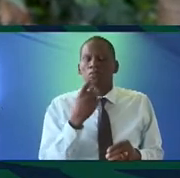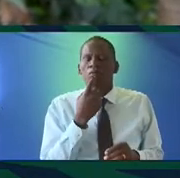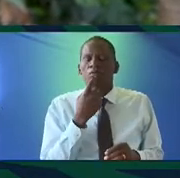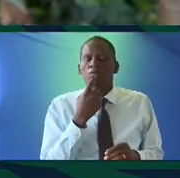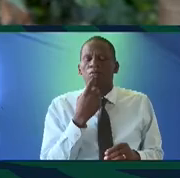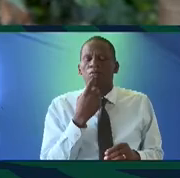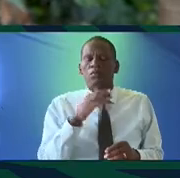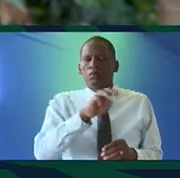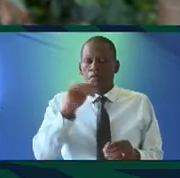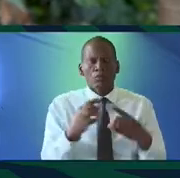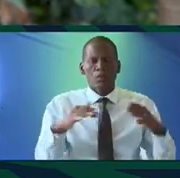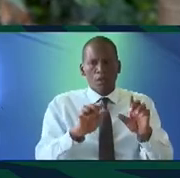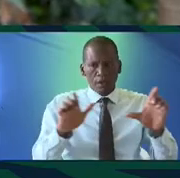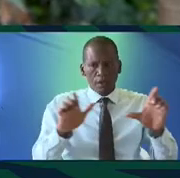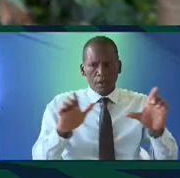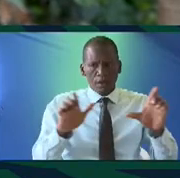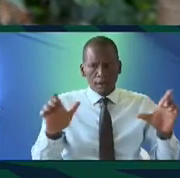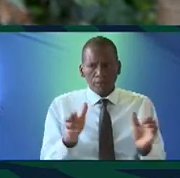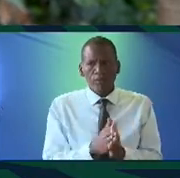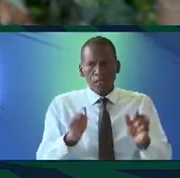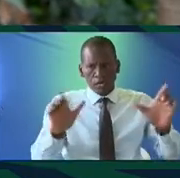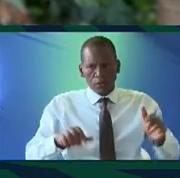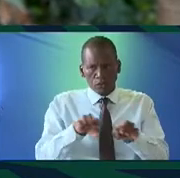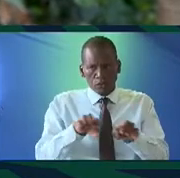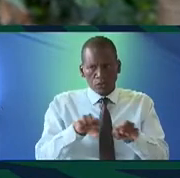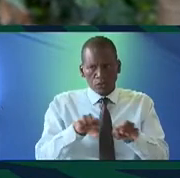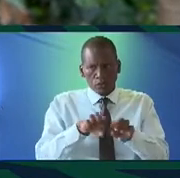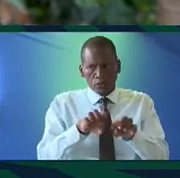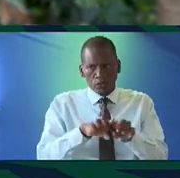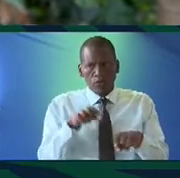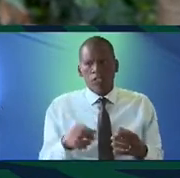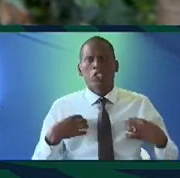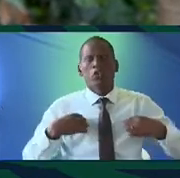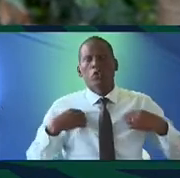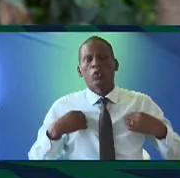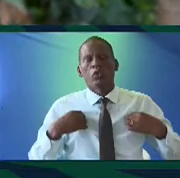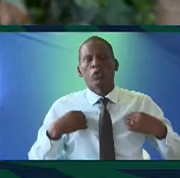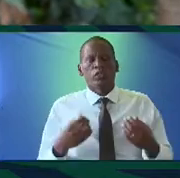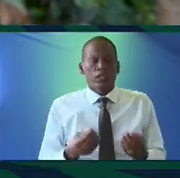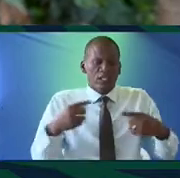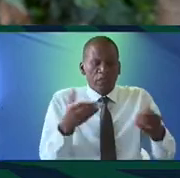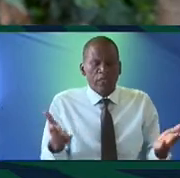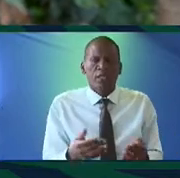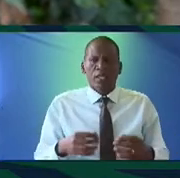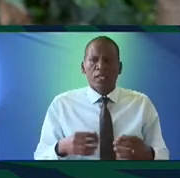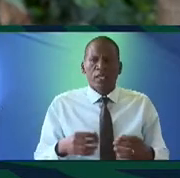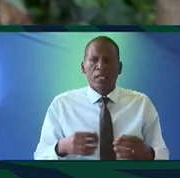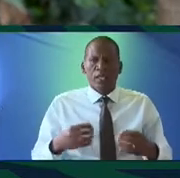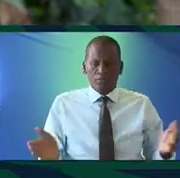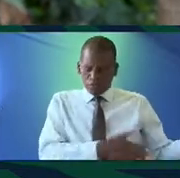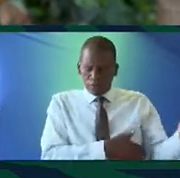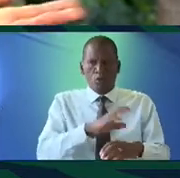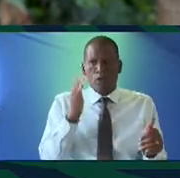them. Sunny, we are talking about language, and language is also in clothing, in accessories, and Kangas,